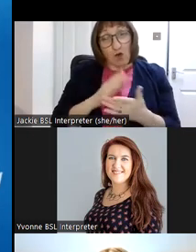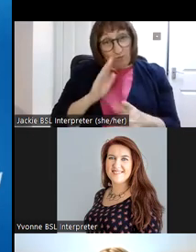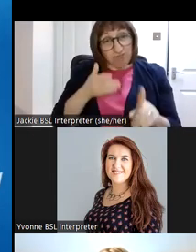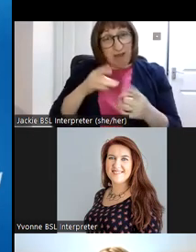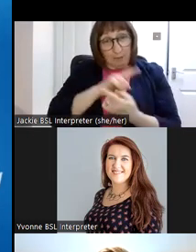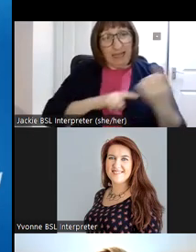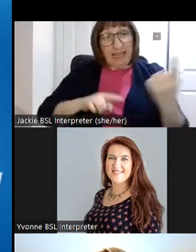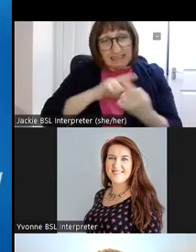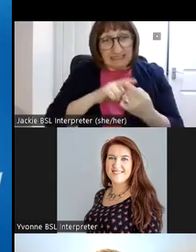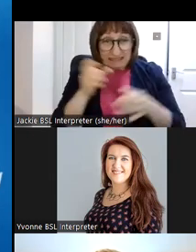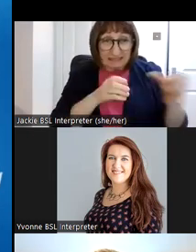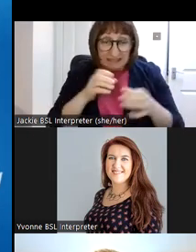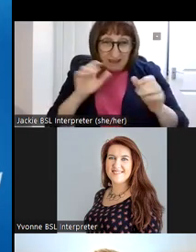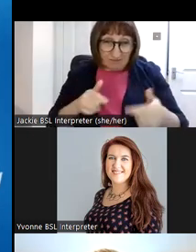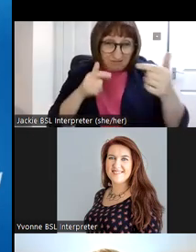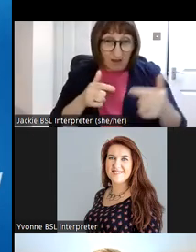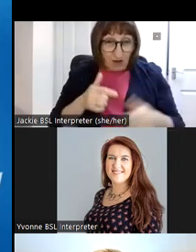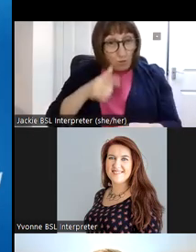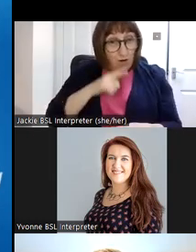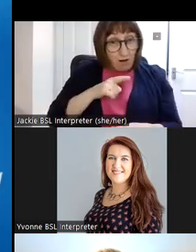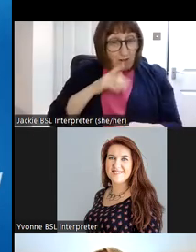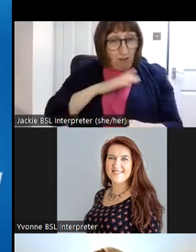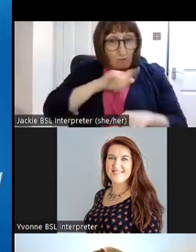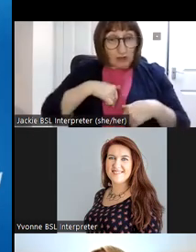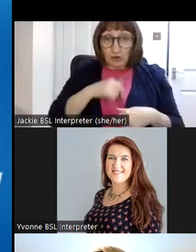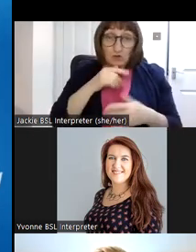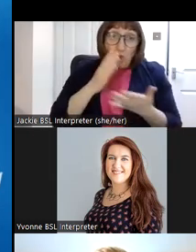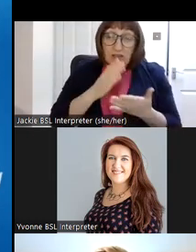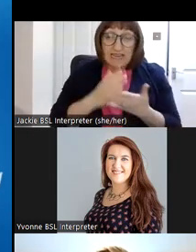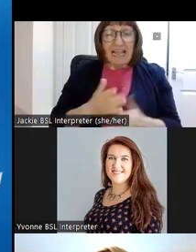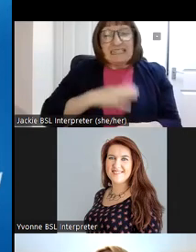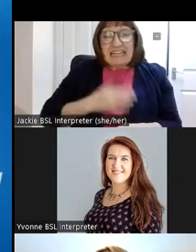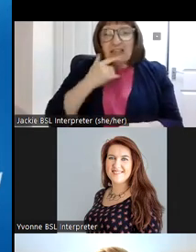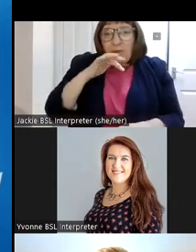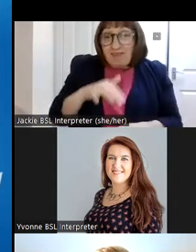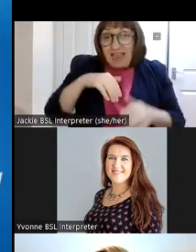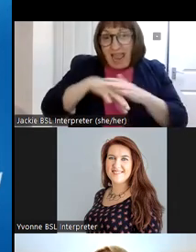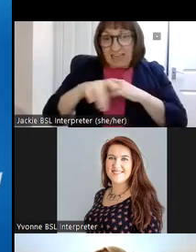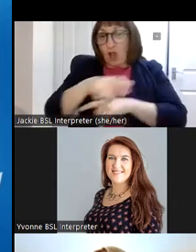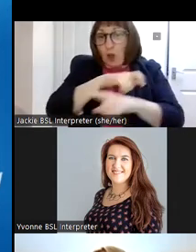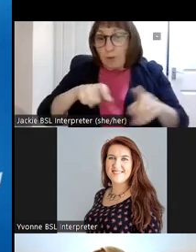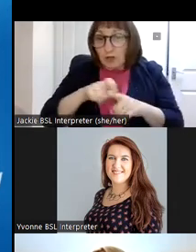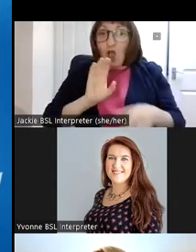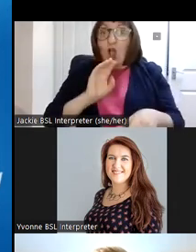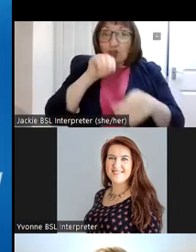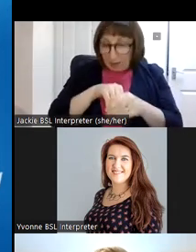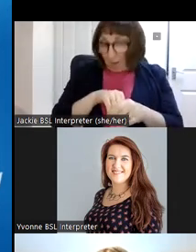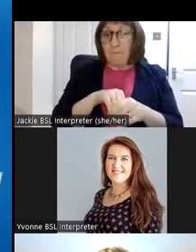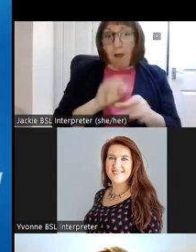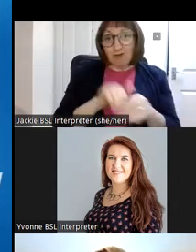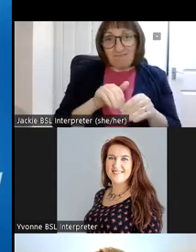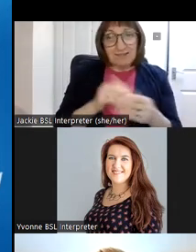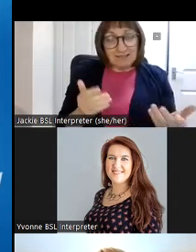and we've discovered firsthand that you don't physically need to be in a community to be a large part of us